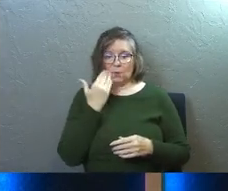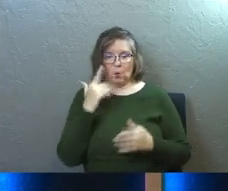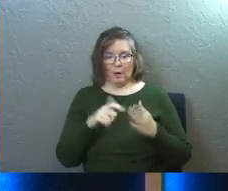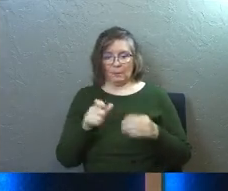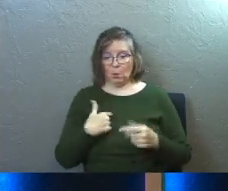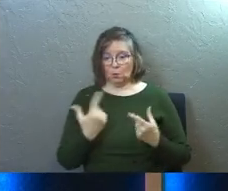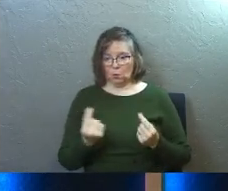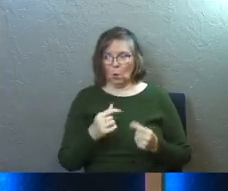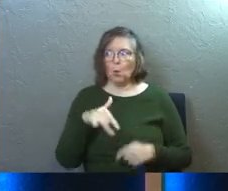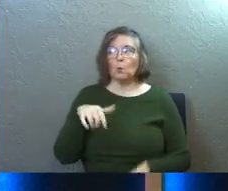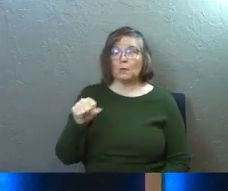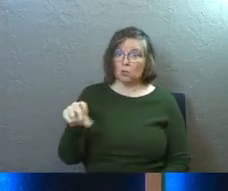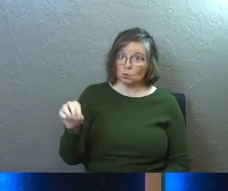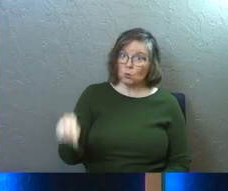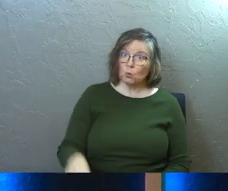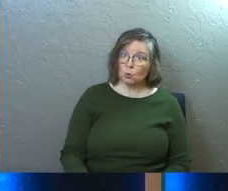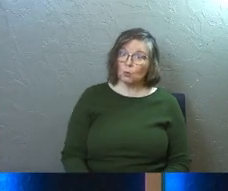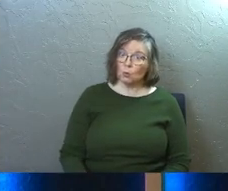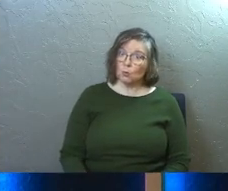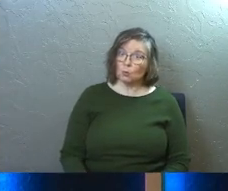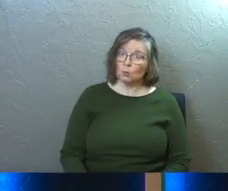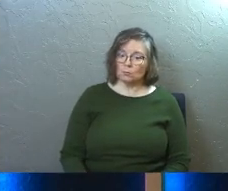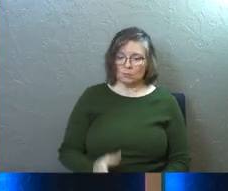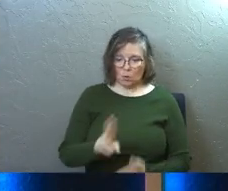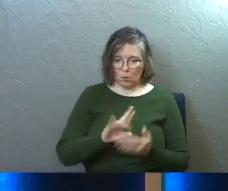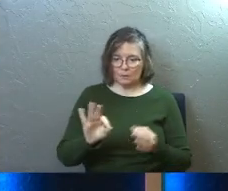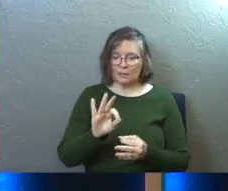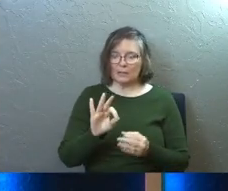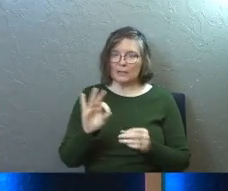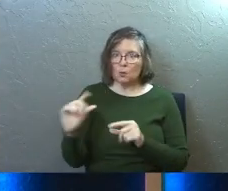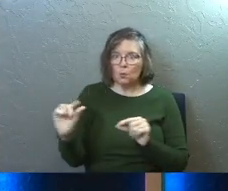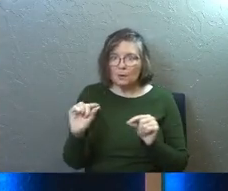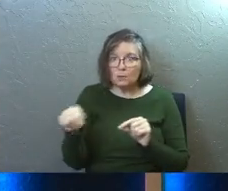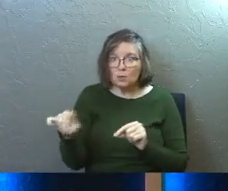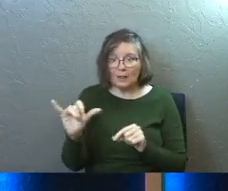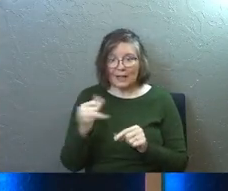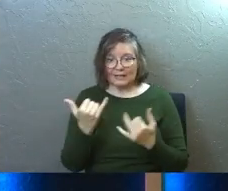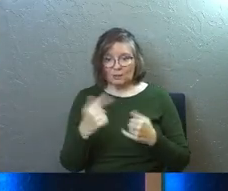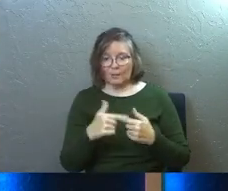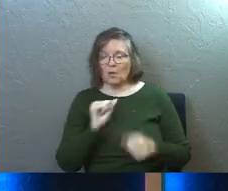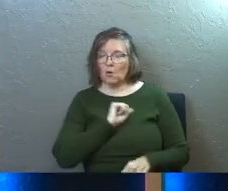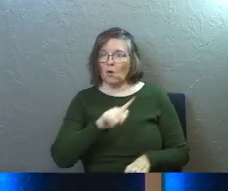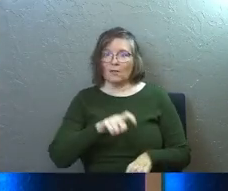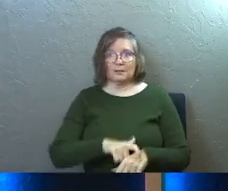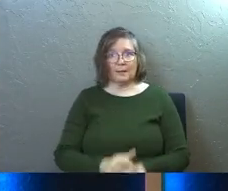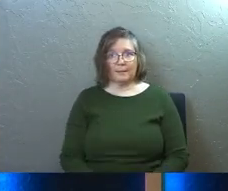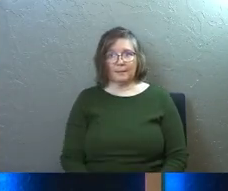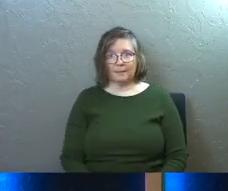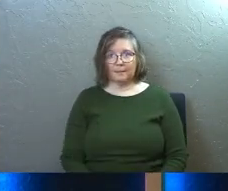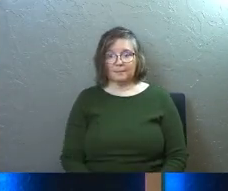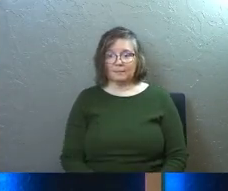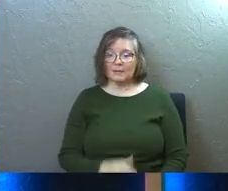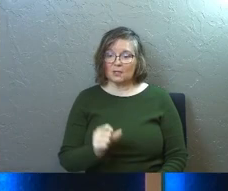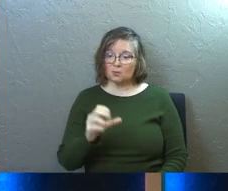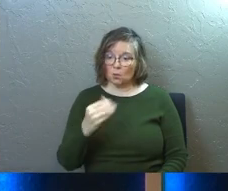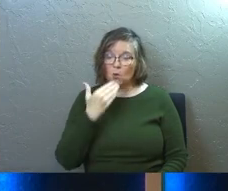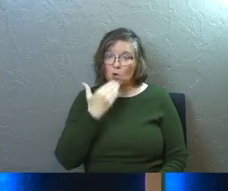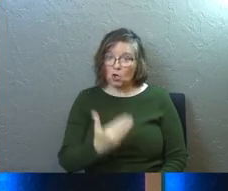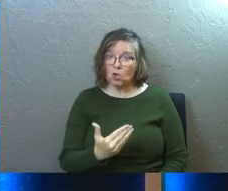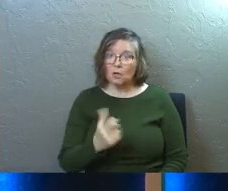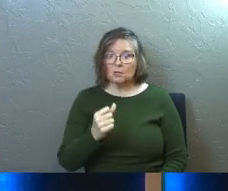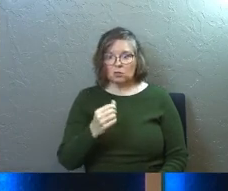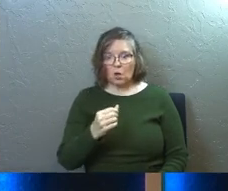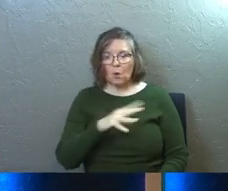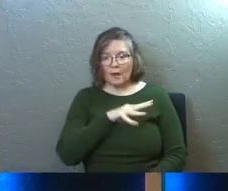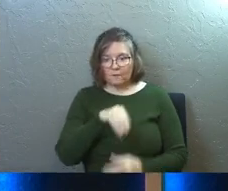even know what I'm supposed to do. Oh, yes, you do. The Holy Spirit's whispering it to you like he is to me all the time. He's so good.